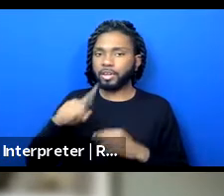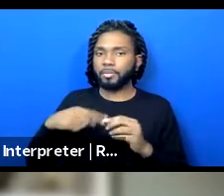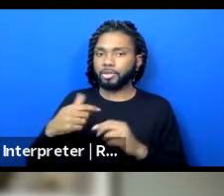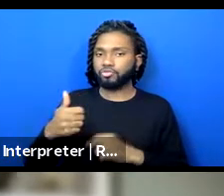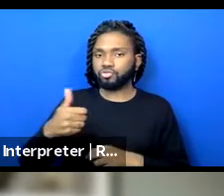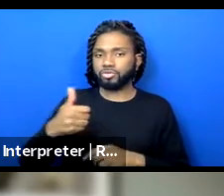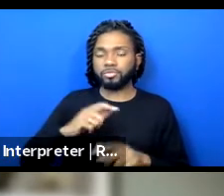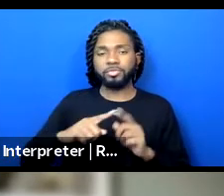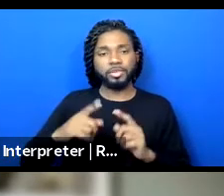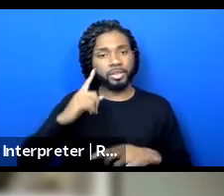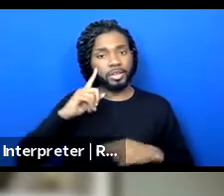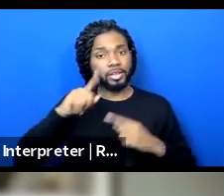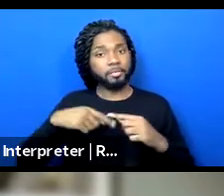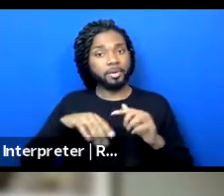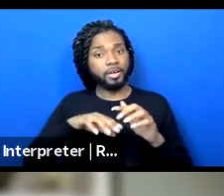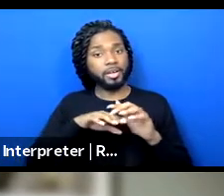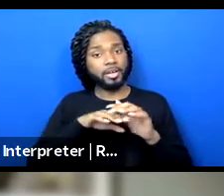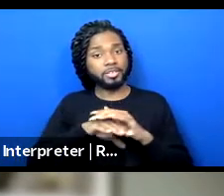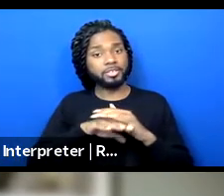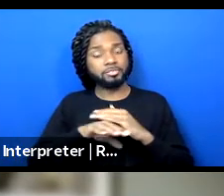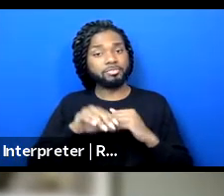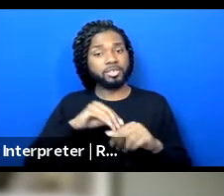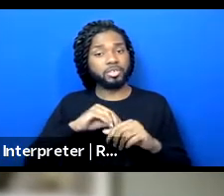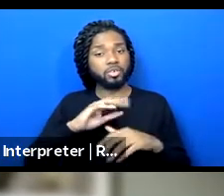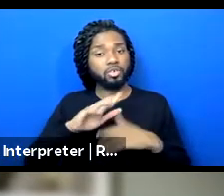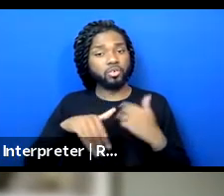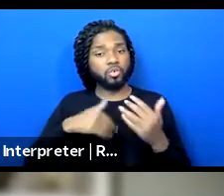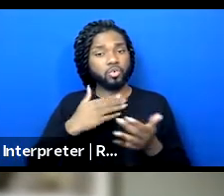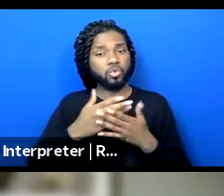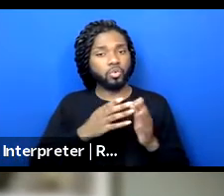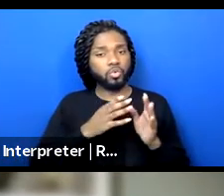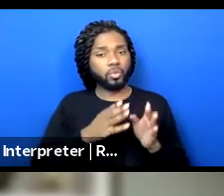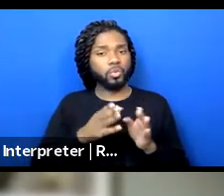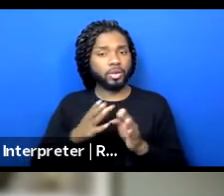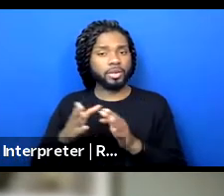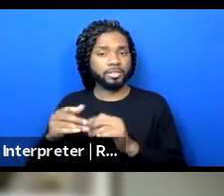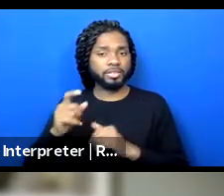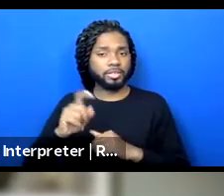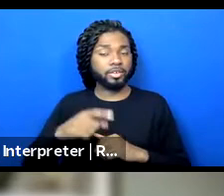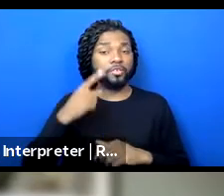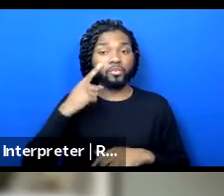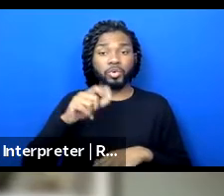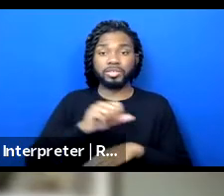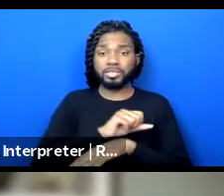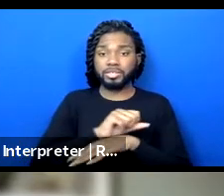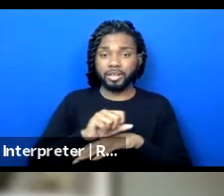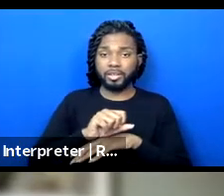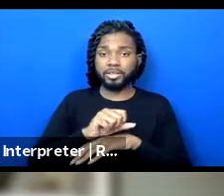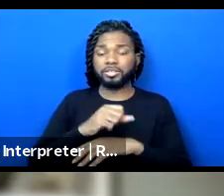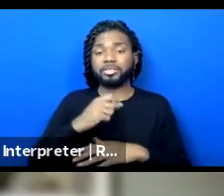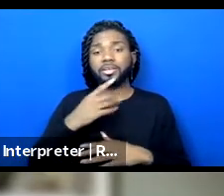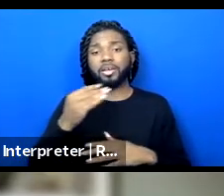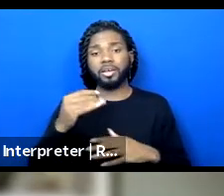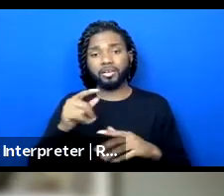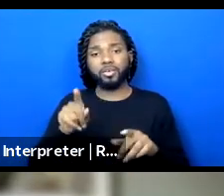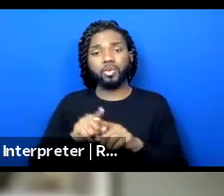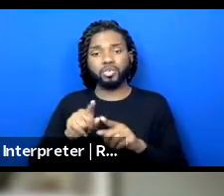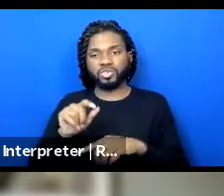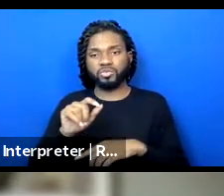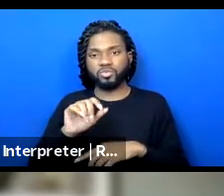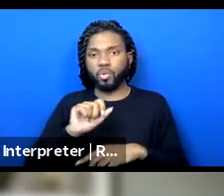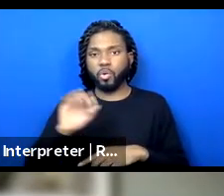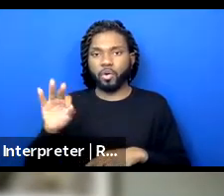look at accessibility in all the ways it's necessary, both on the stage and off the stage.